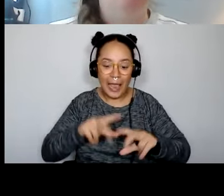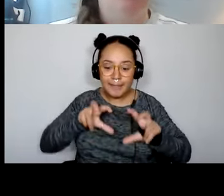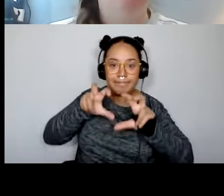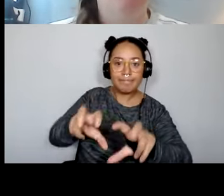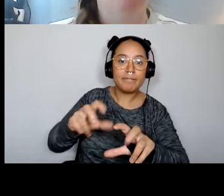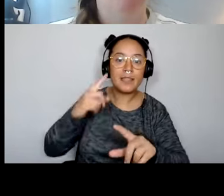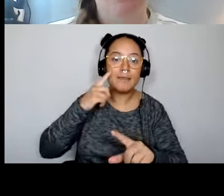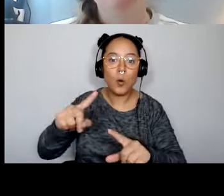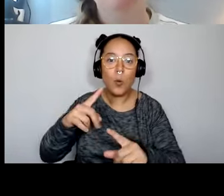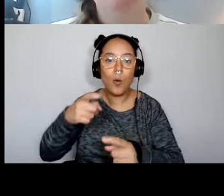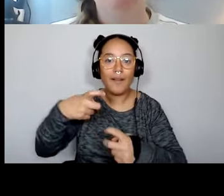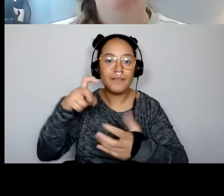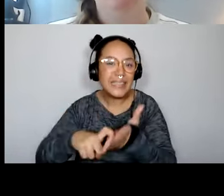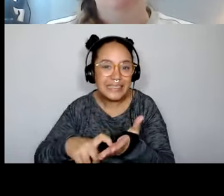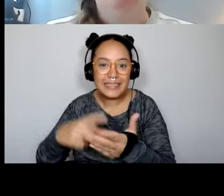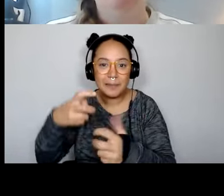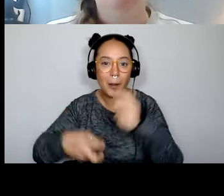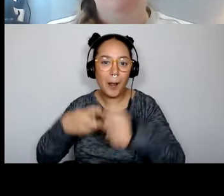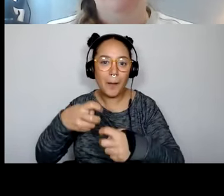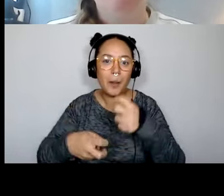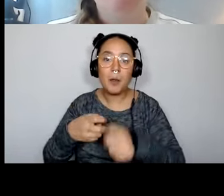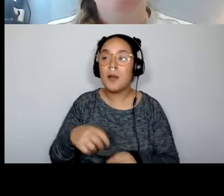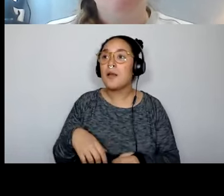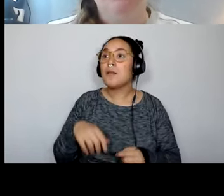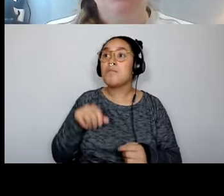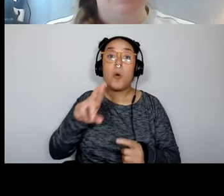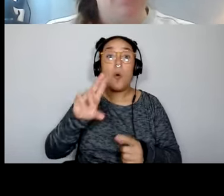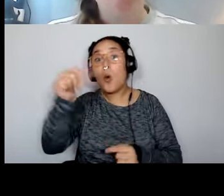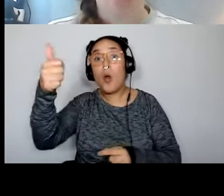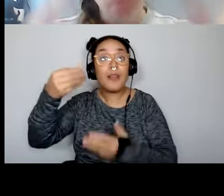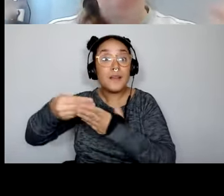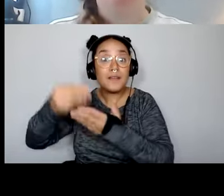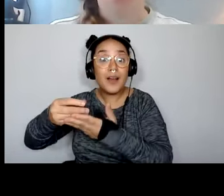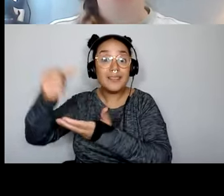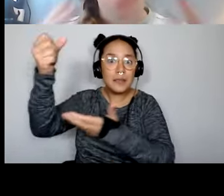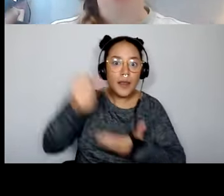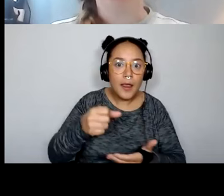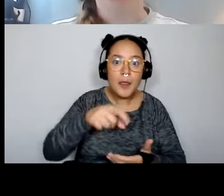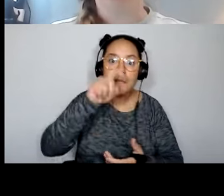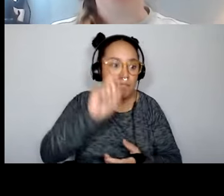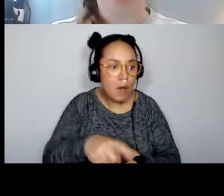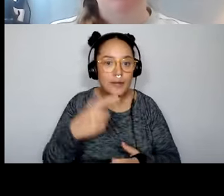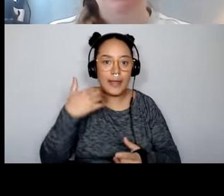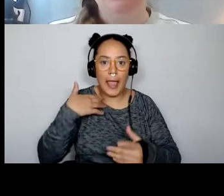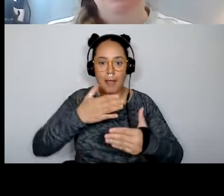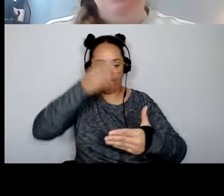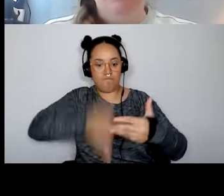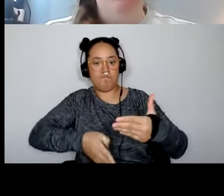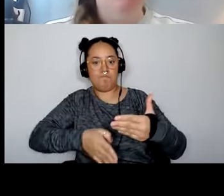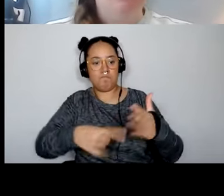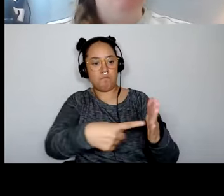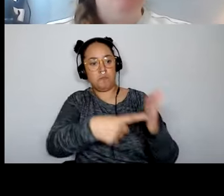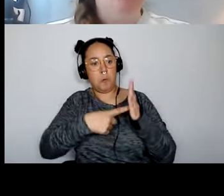that's out there is asking you to, to have a project to have something fully formed in your mind.